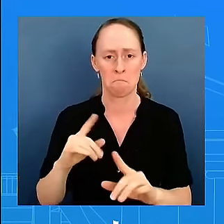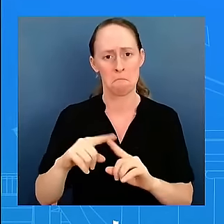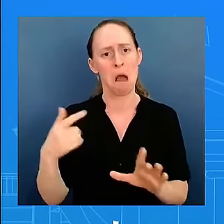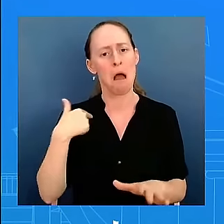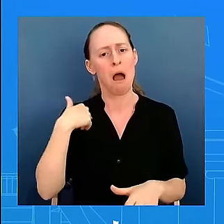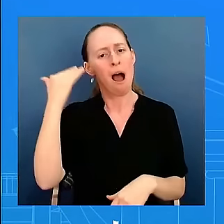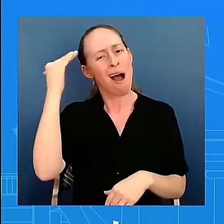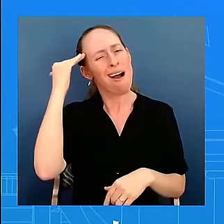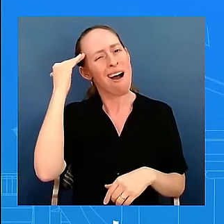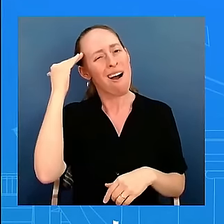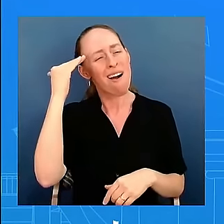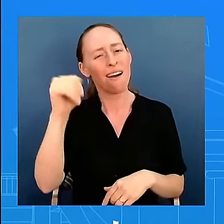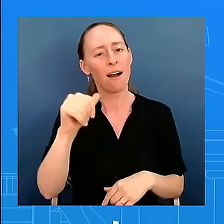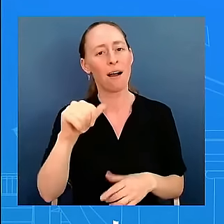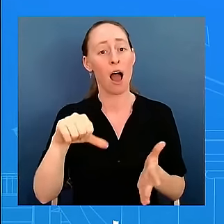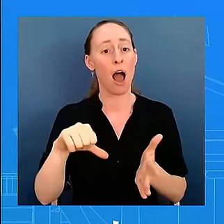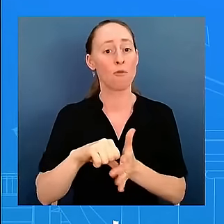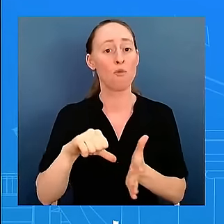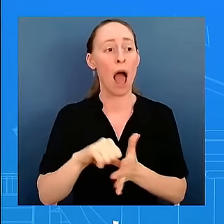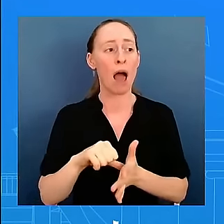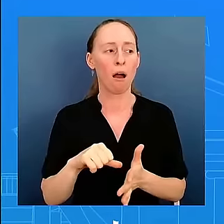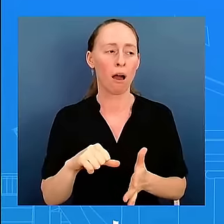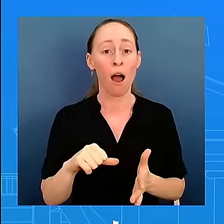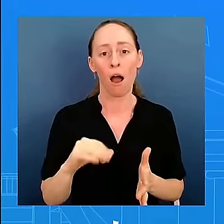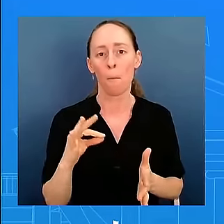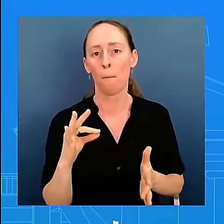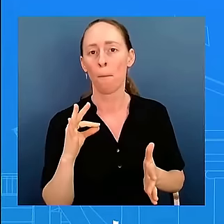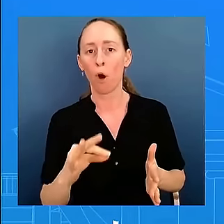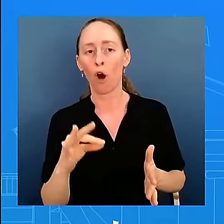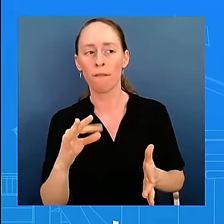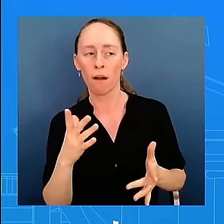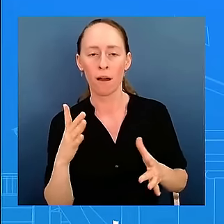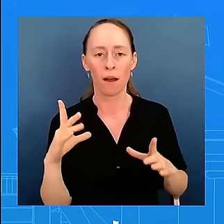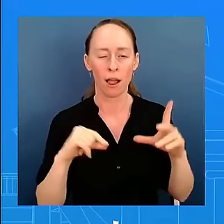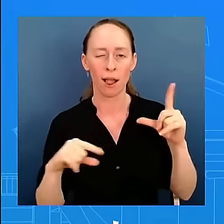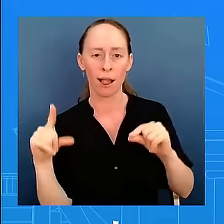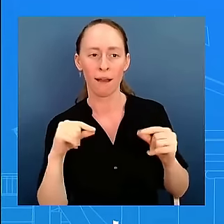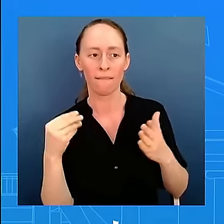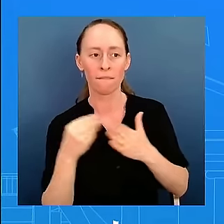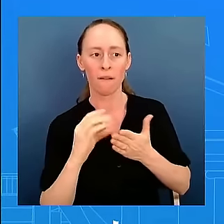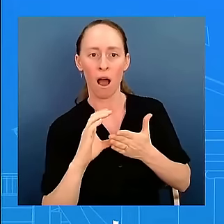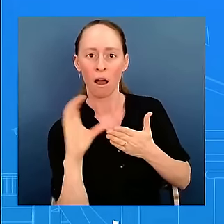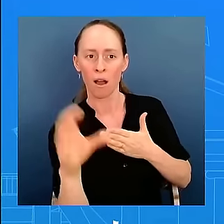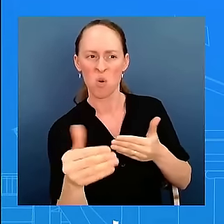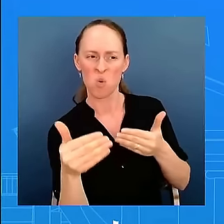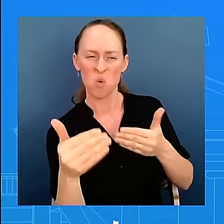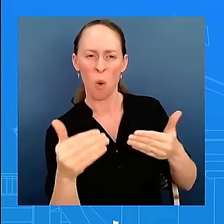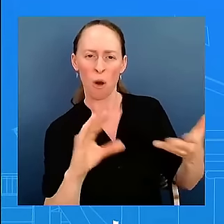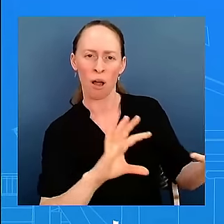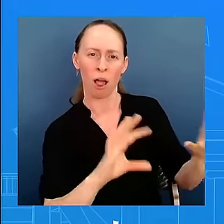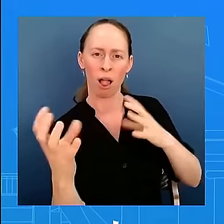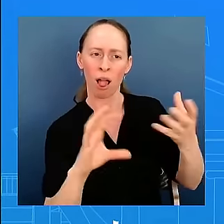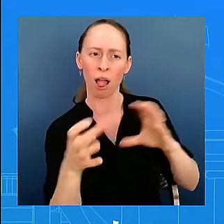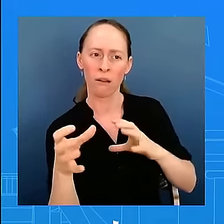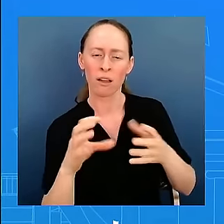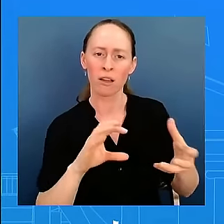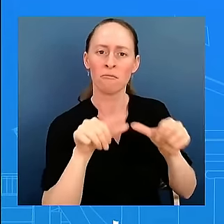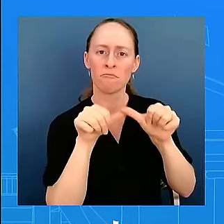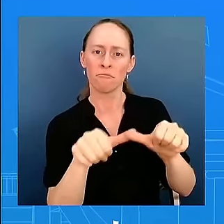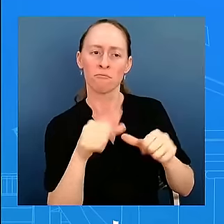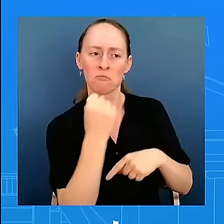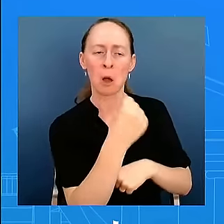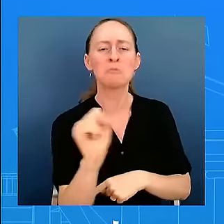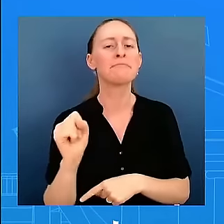obviously contributed to some funding of some protesters, but I think to paint everybody with that brush is unfortunate